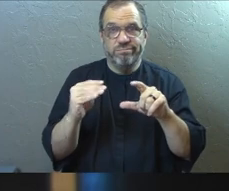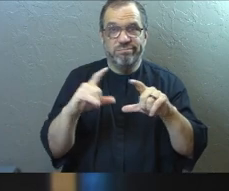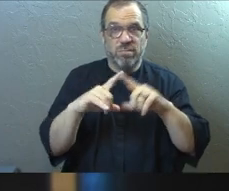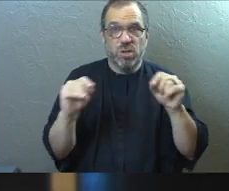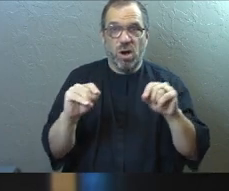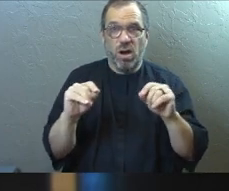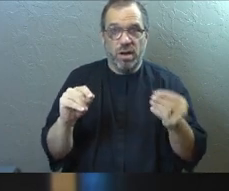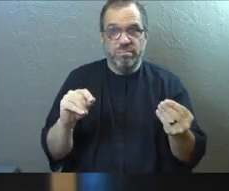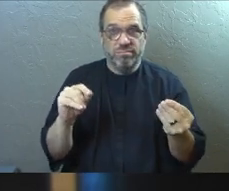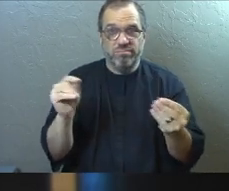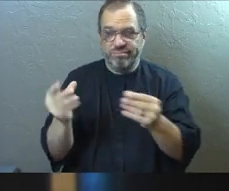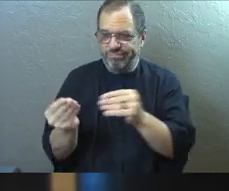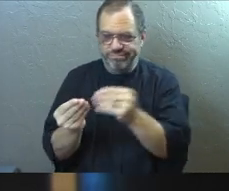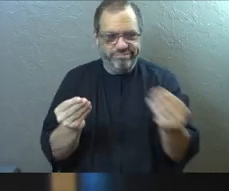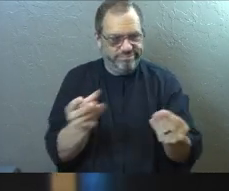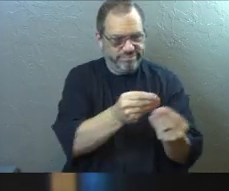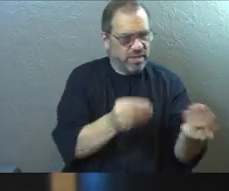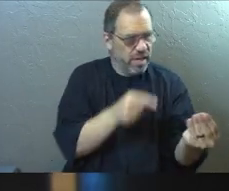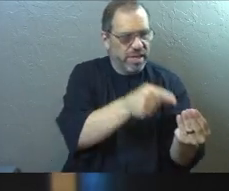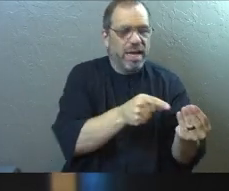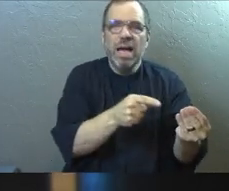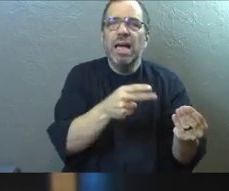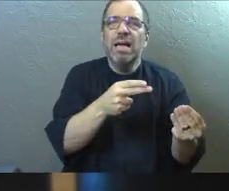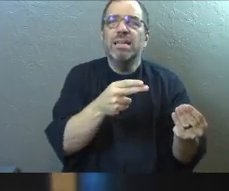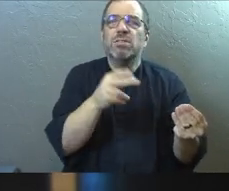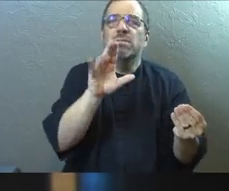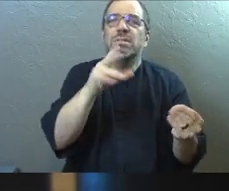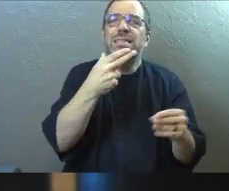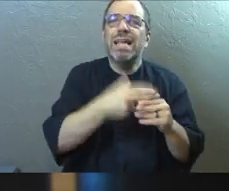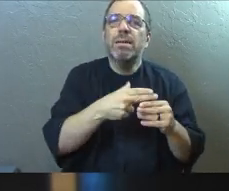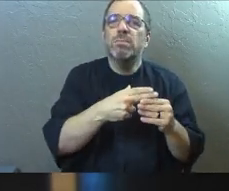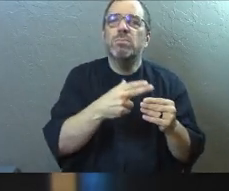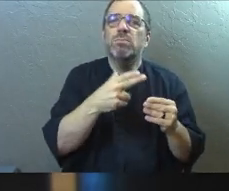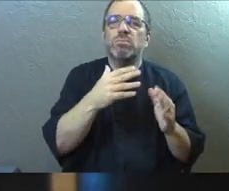spot where you can literally write down, here's the name of my enemy.